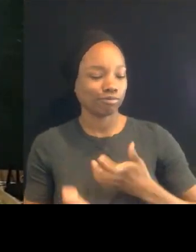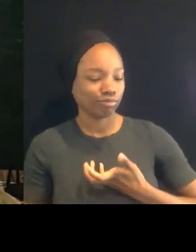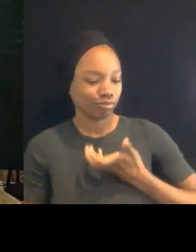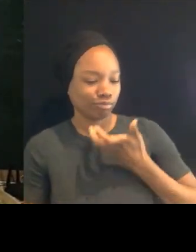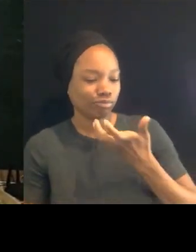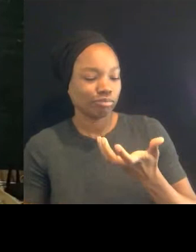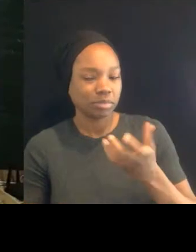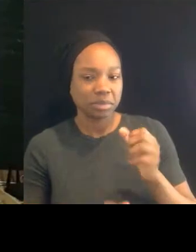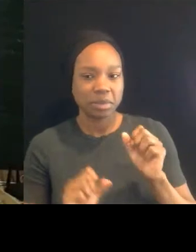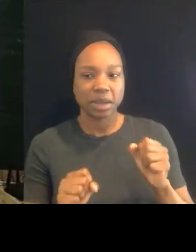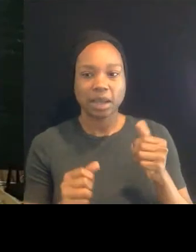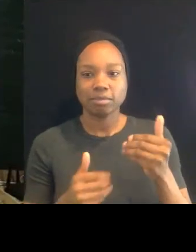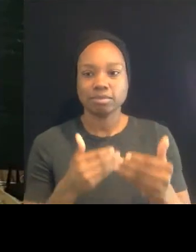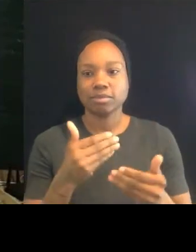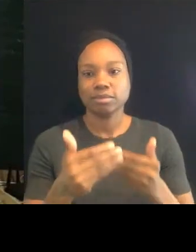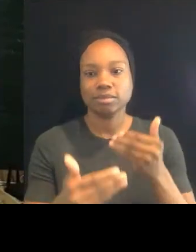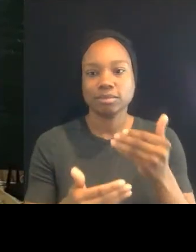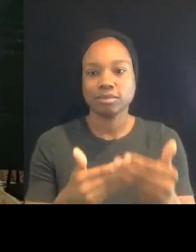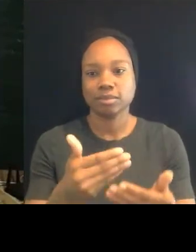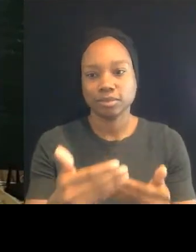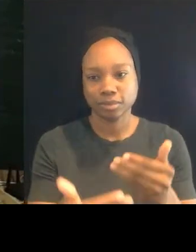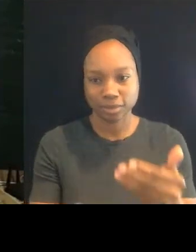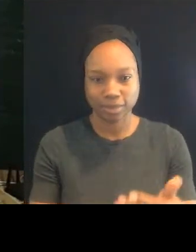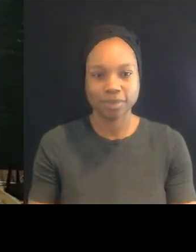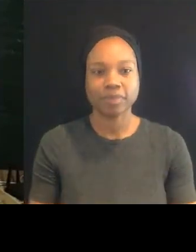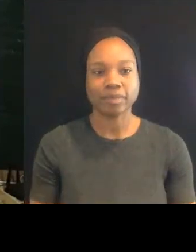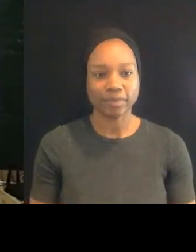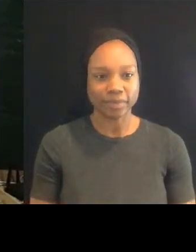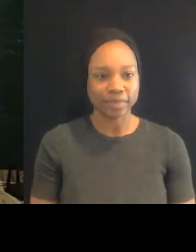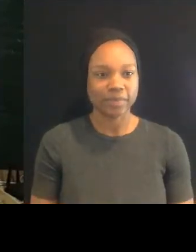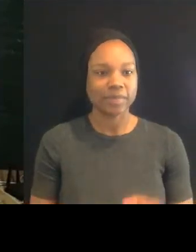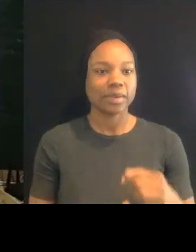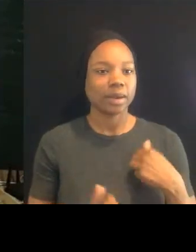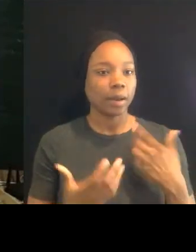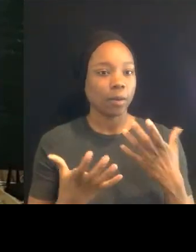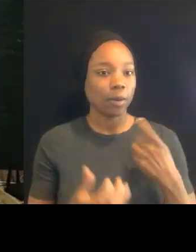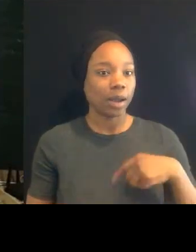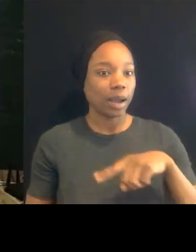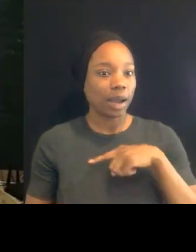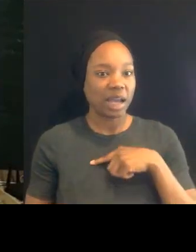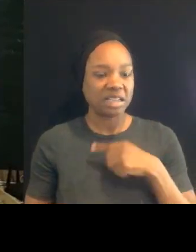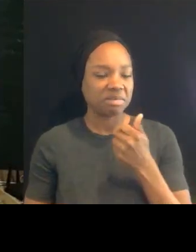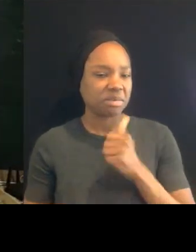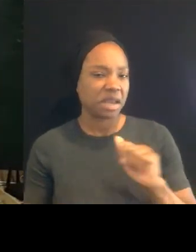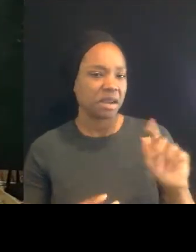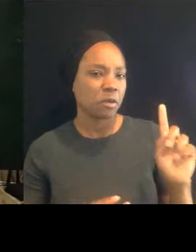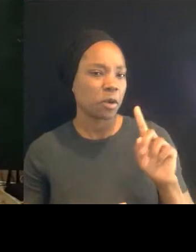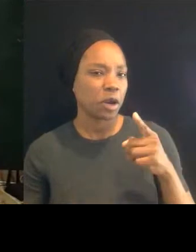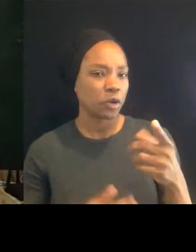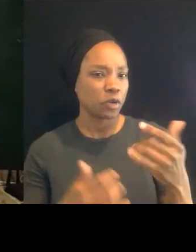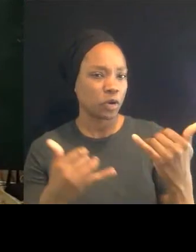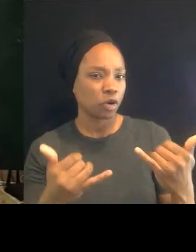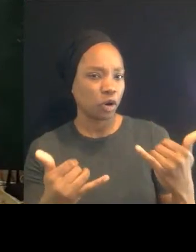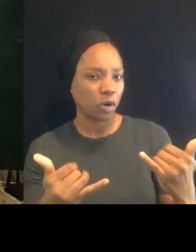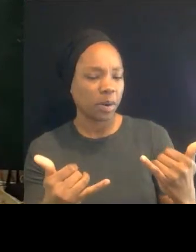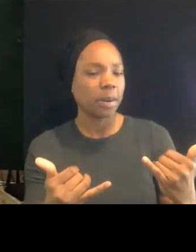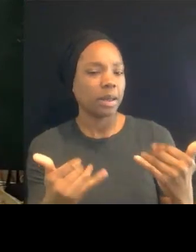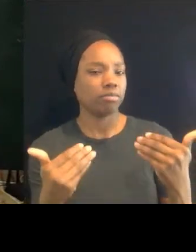you, wherever you are, to take just a deep breath in and then exhale